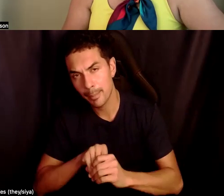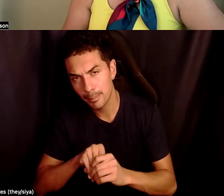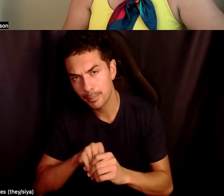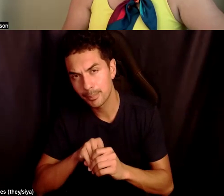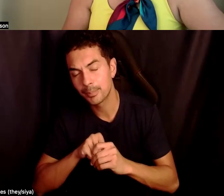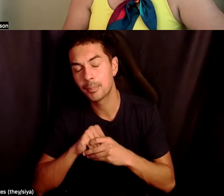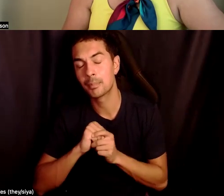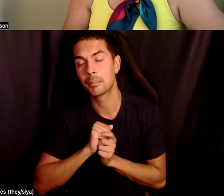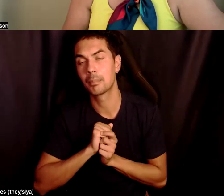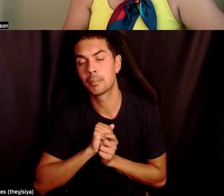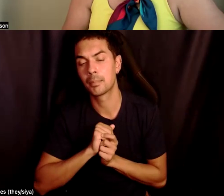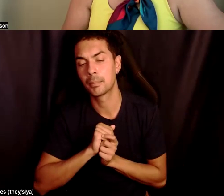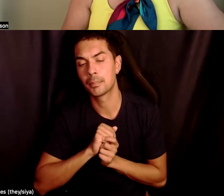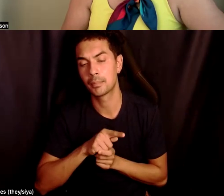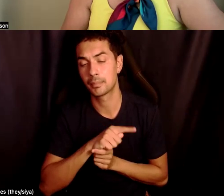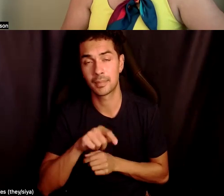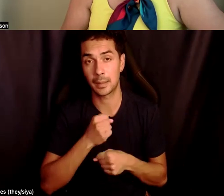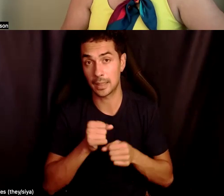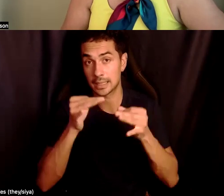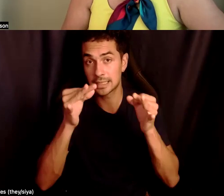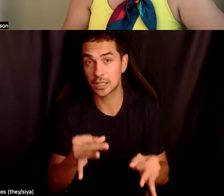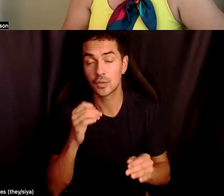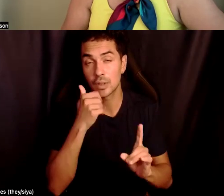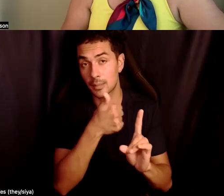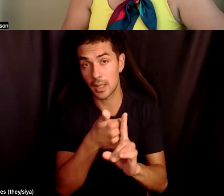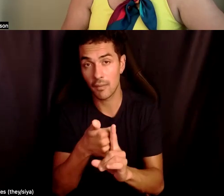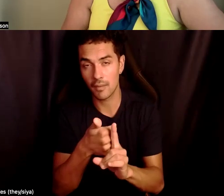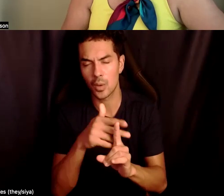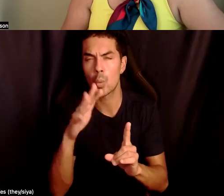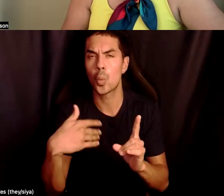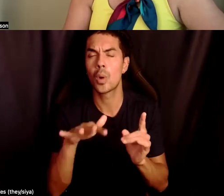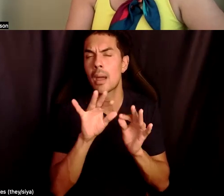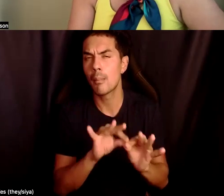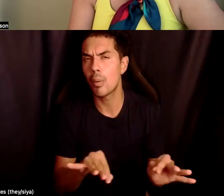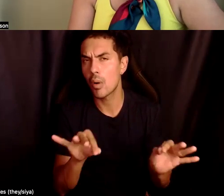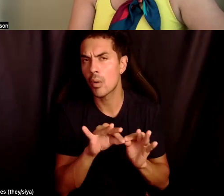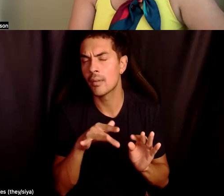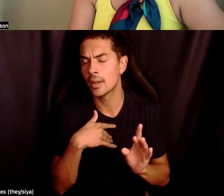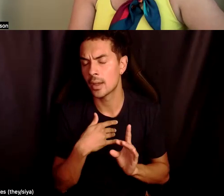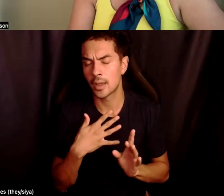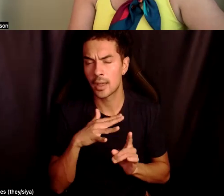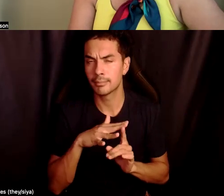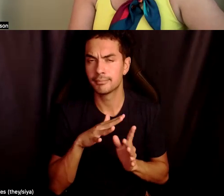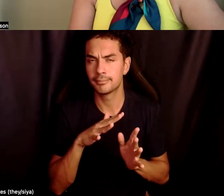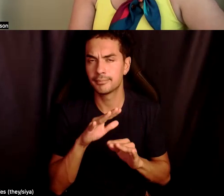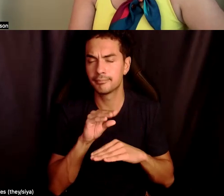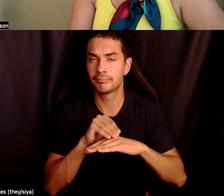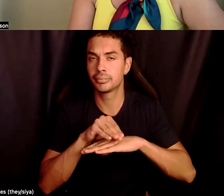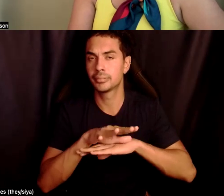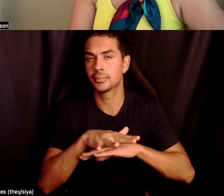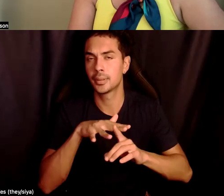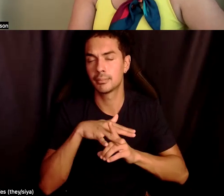and then folks make a decision for themselves. That's why it's so important and impactful to like allow the community to